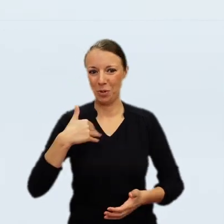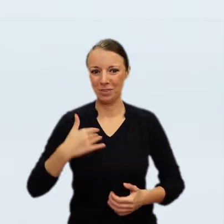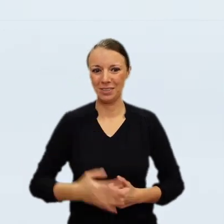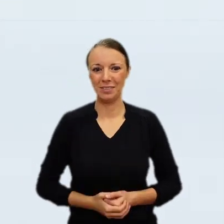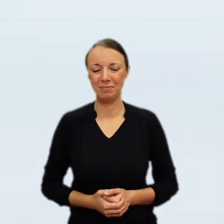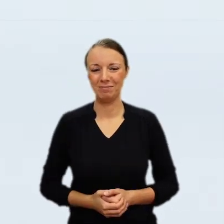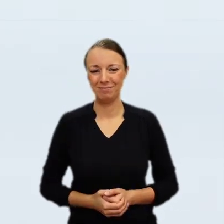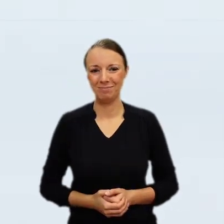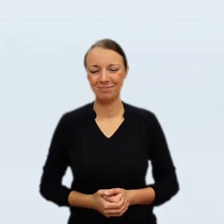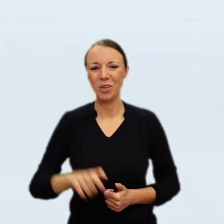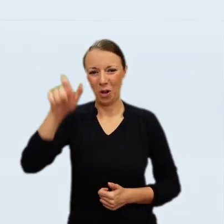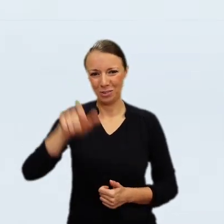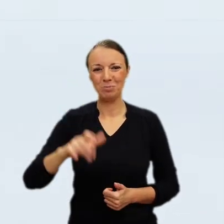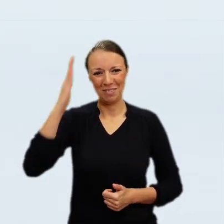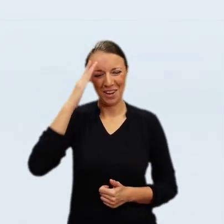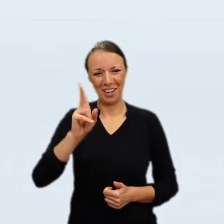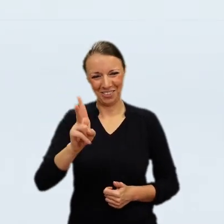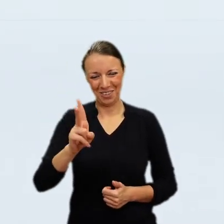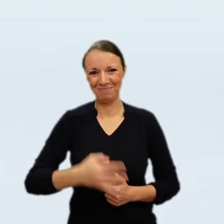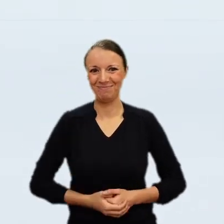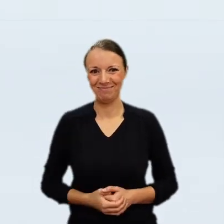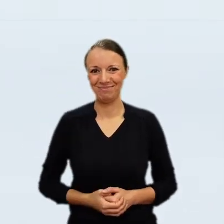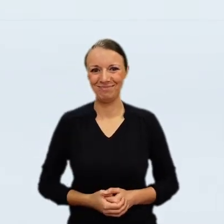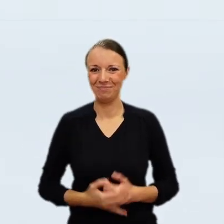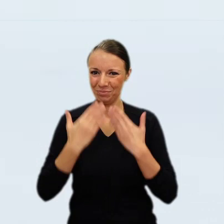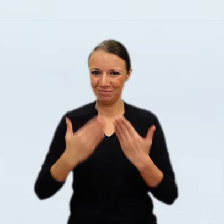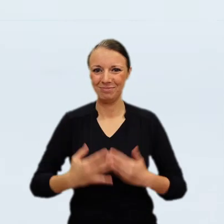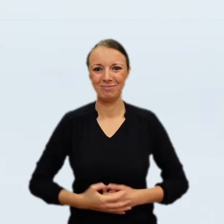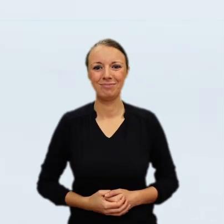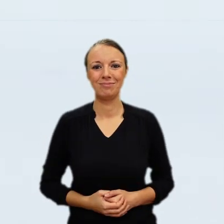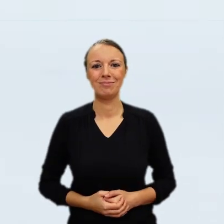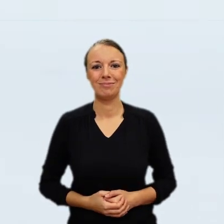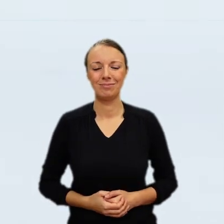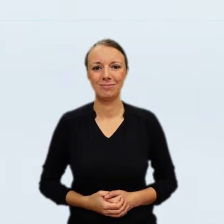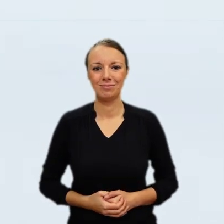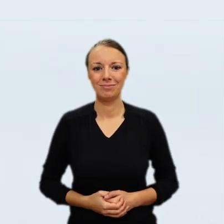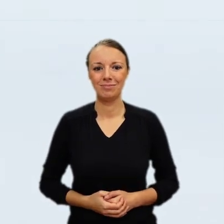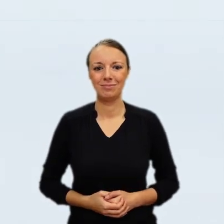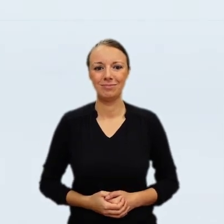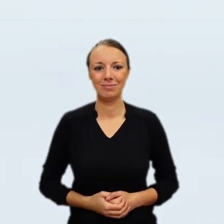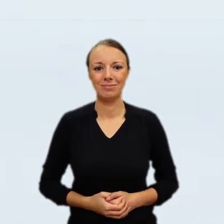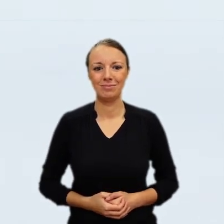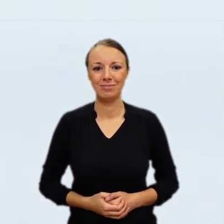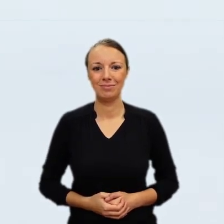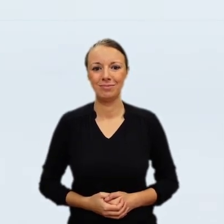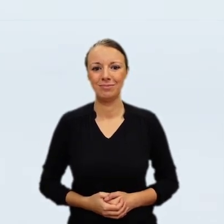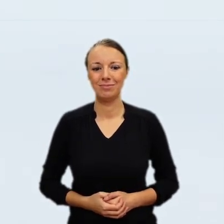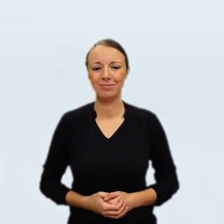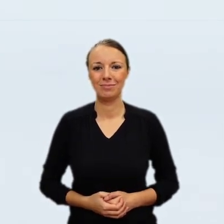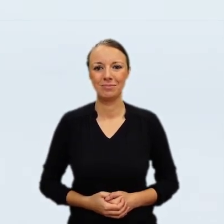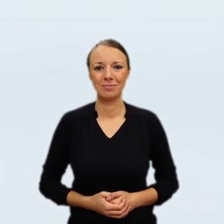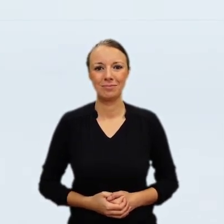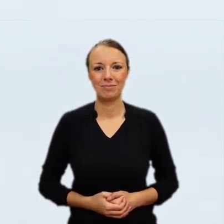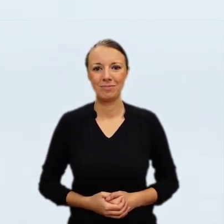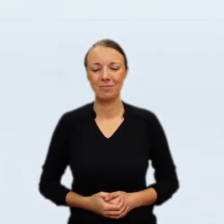a fire. And Colin Bailey in 2011 concluded that, try as they may, historians have been unable